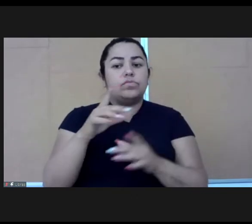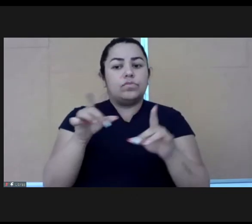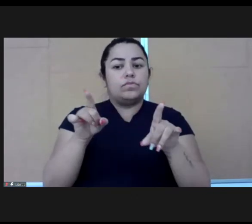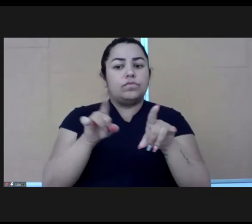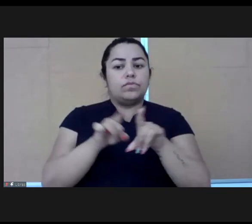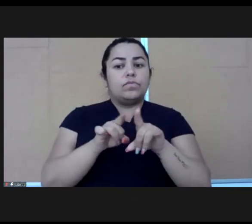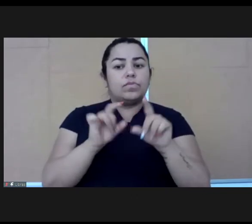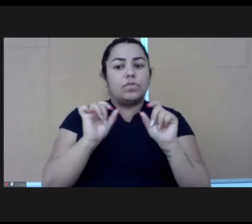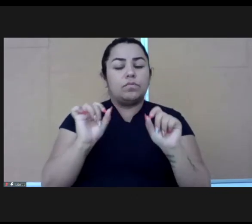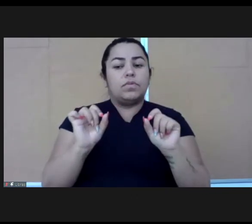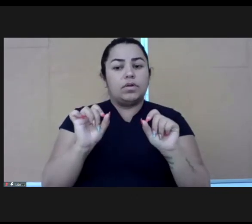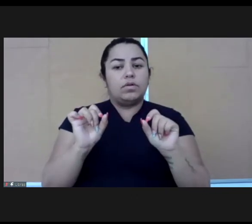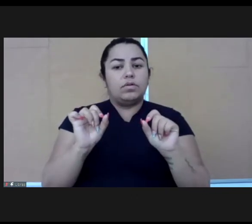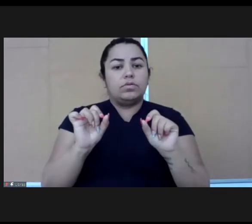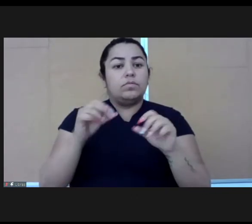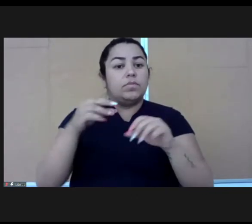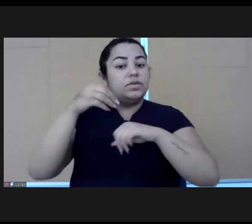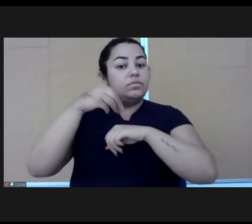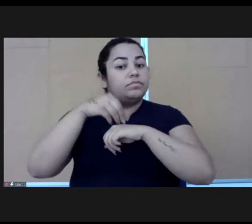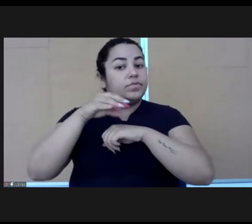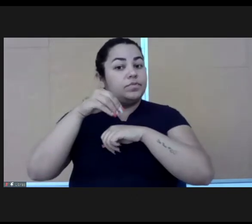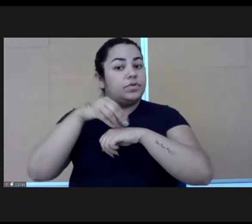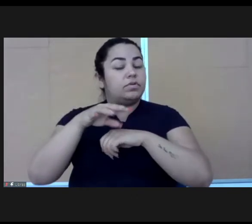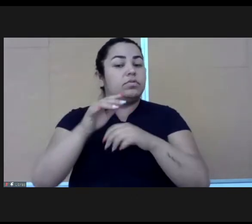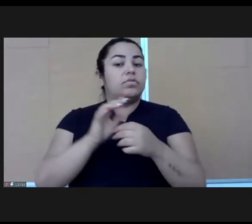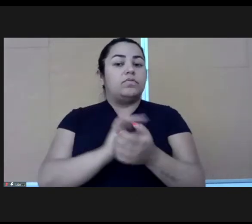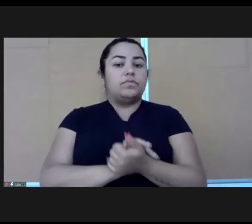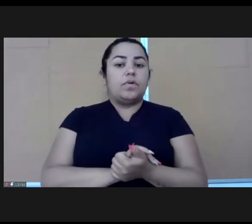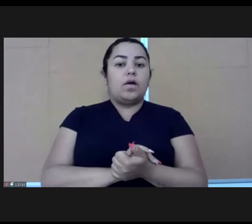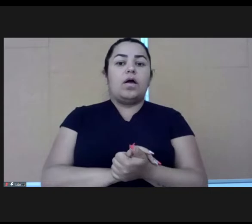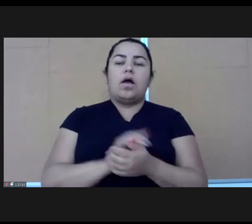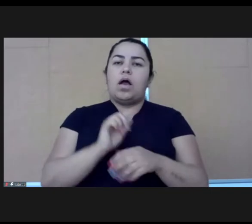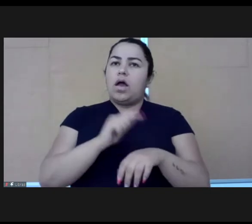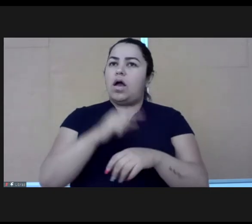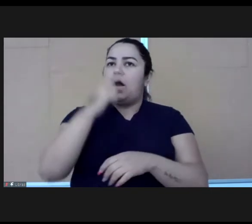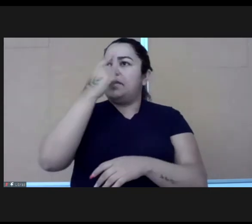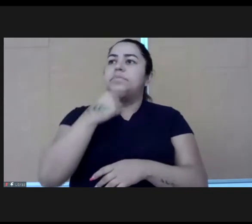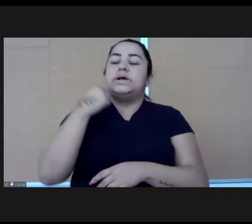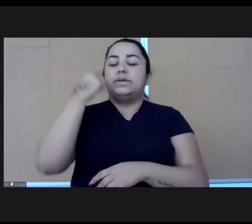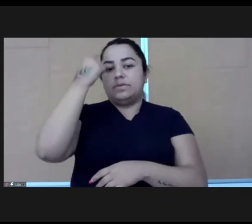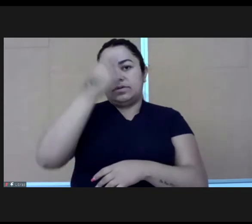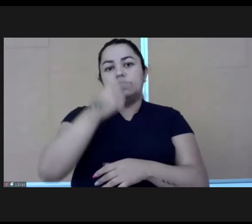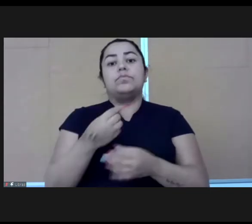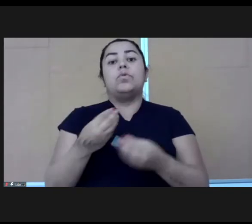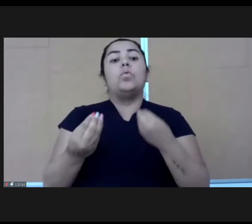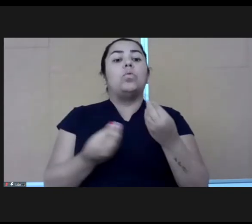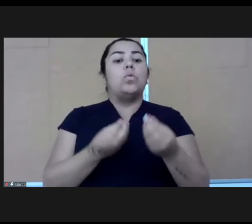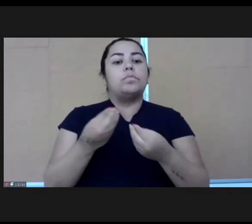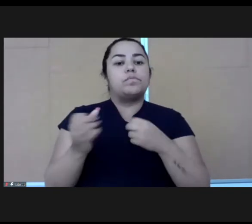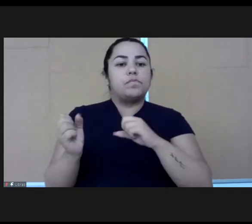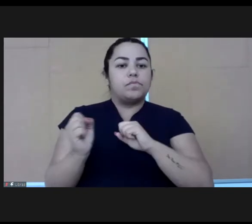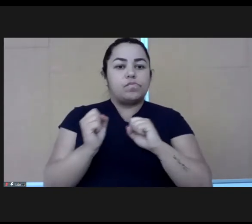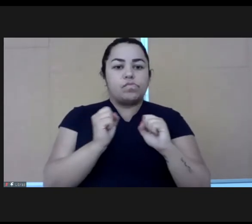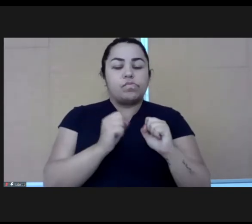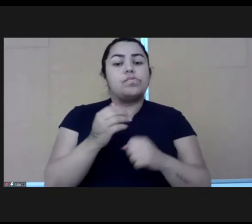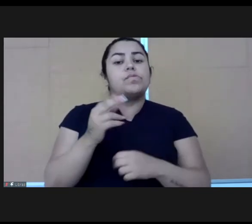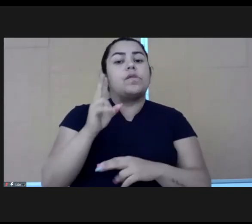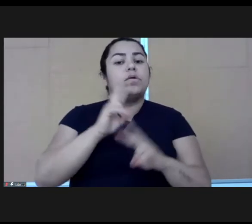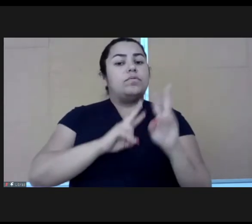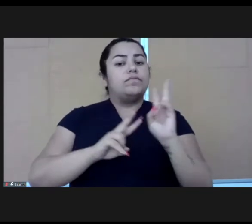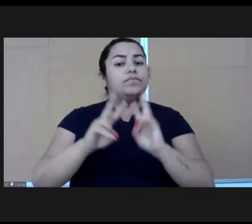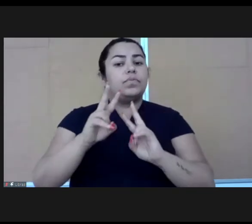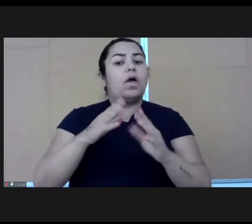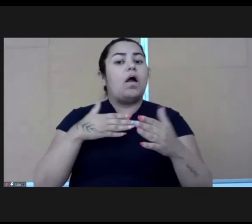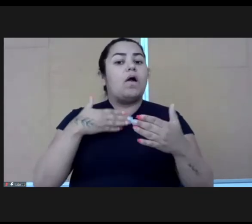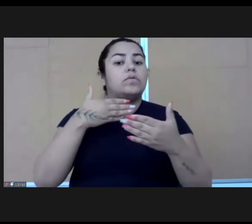Time has gone by and it's no longer about how can I reach you, but it's about when I walk into your